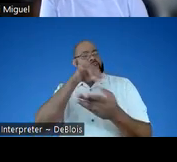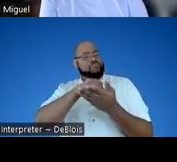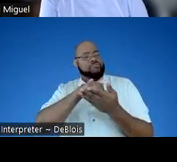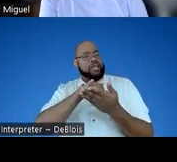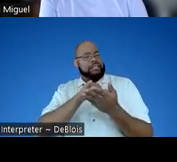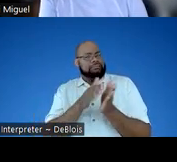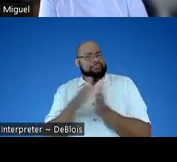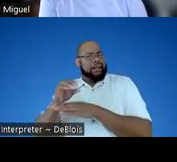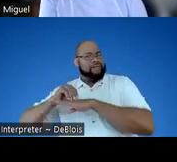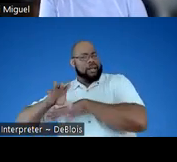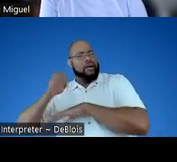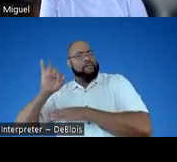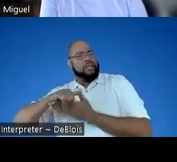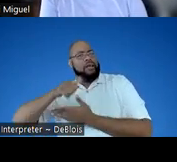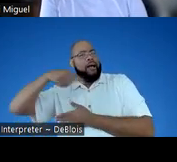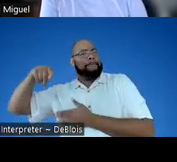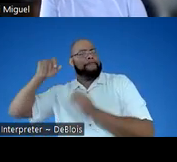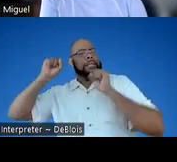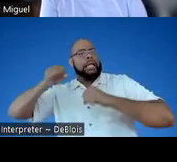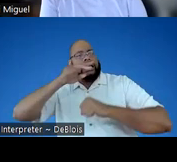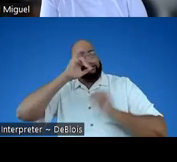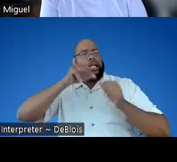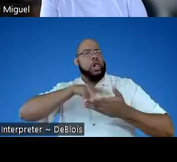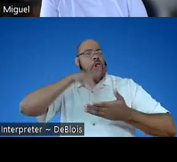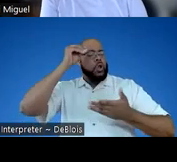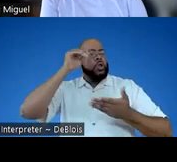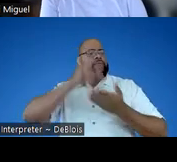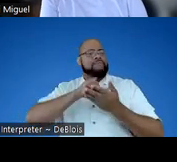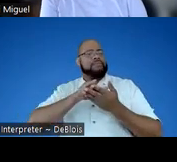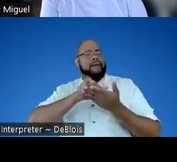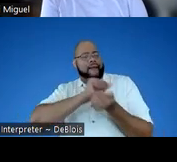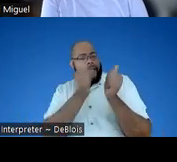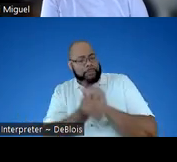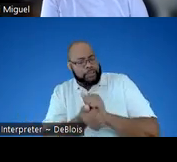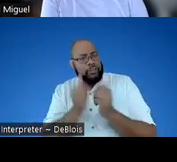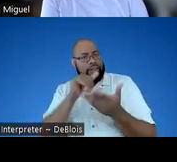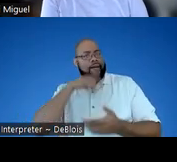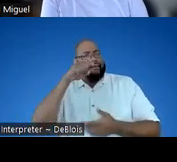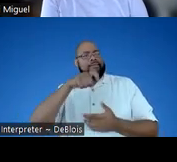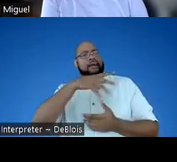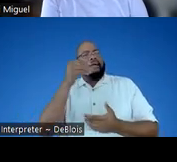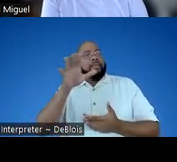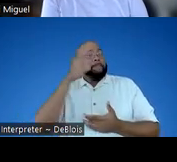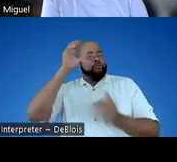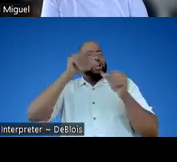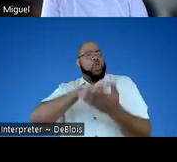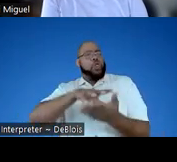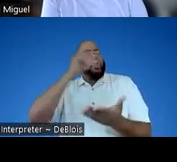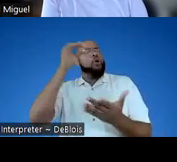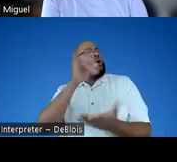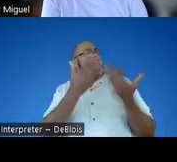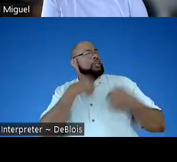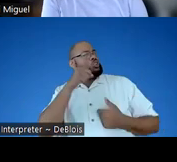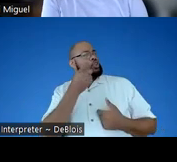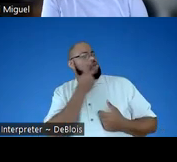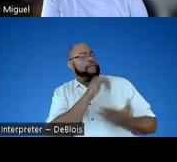side effect of this app is that kids can learn, you know, these are the adaptations that I need and they and their parents can learn, oh, maybe I should go